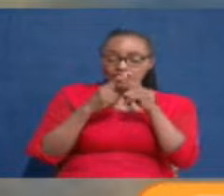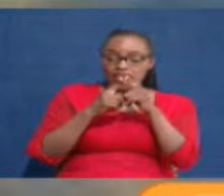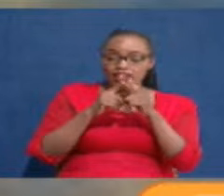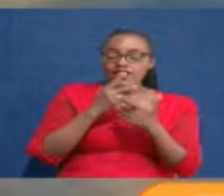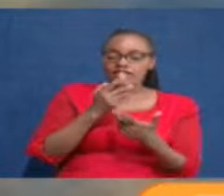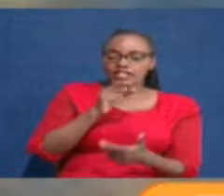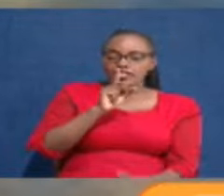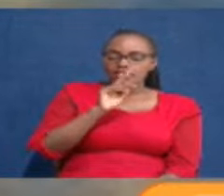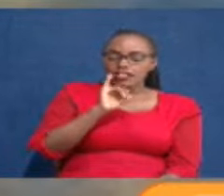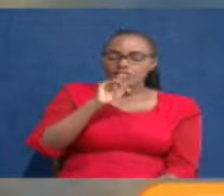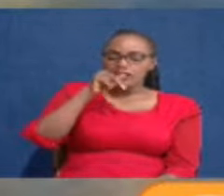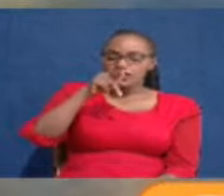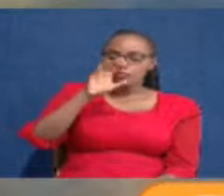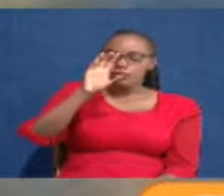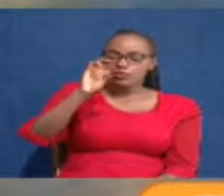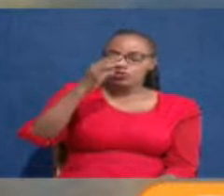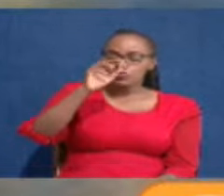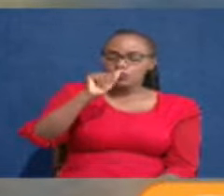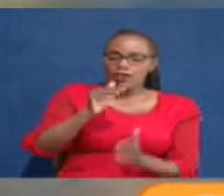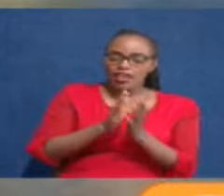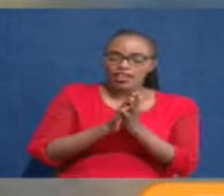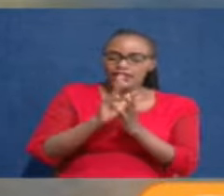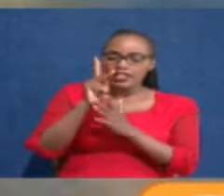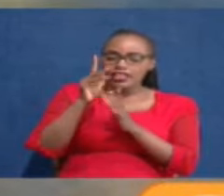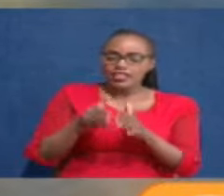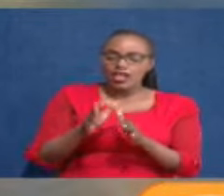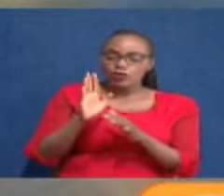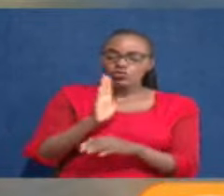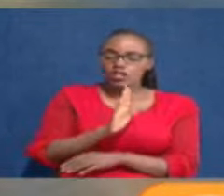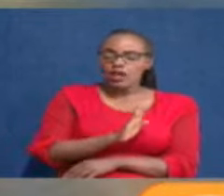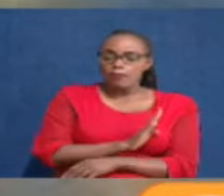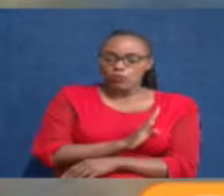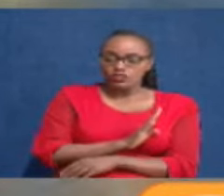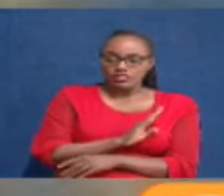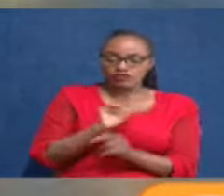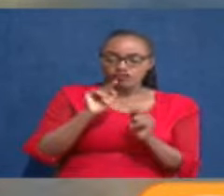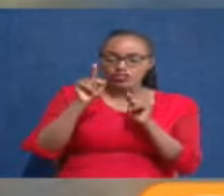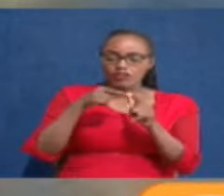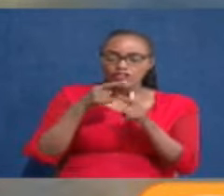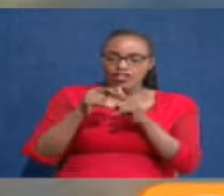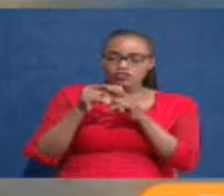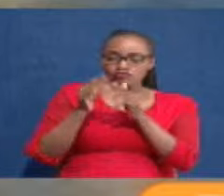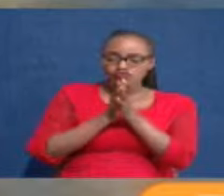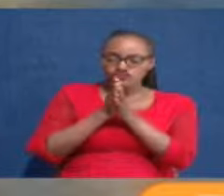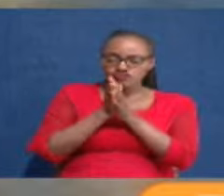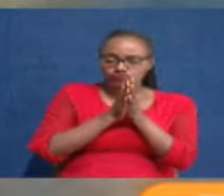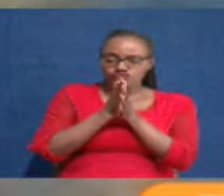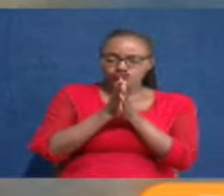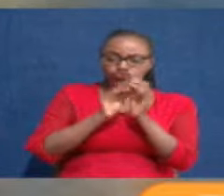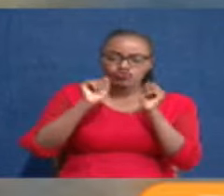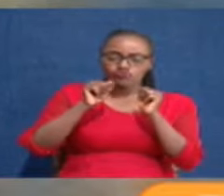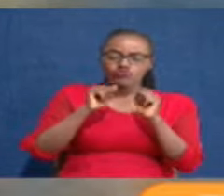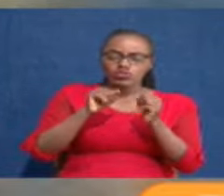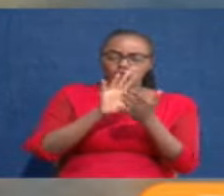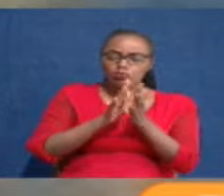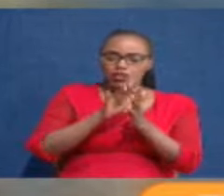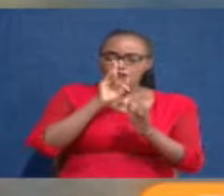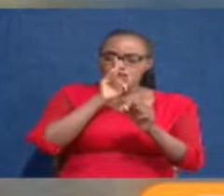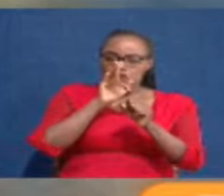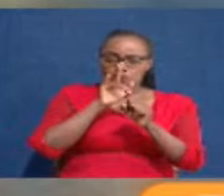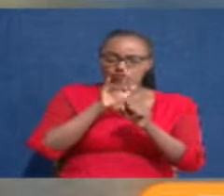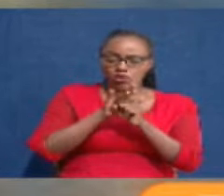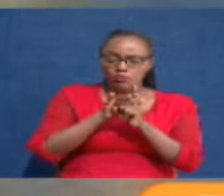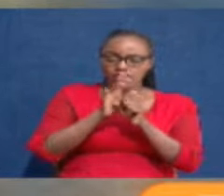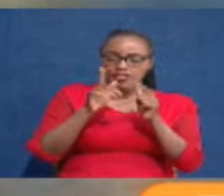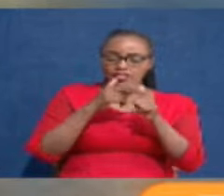the Kenya Roads Board came up with a mechanism to raise public participation for people to give their comments but eventually what happened after